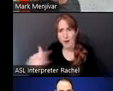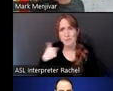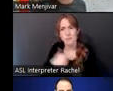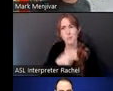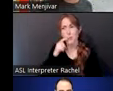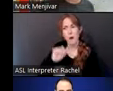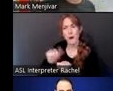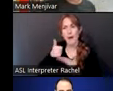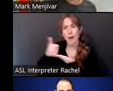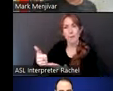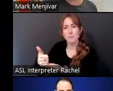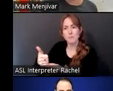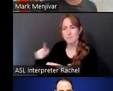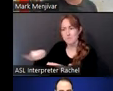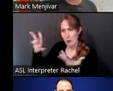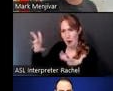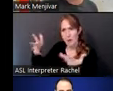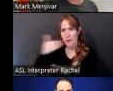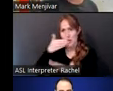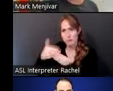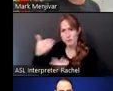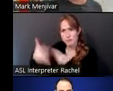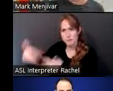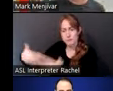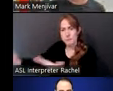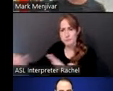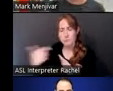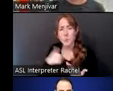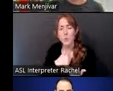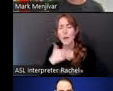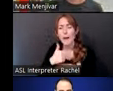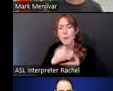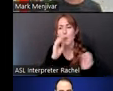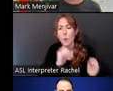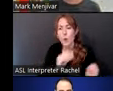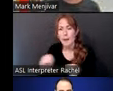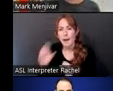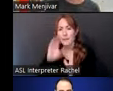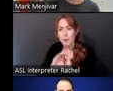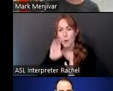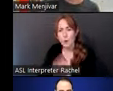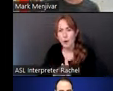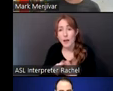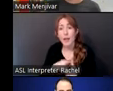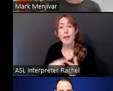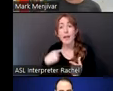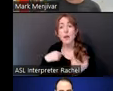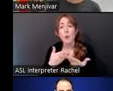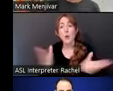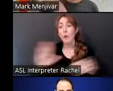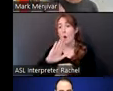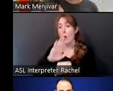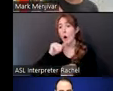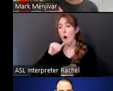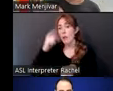organize the oral history archive and organize the photographs. But then we put out an open call to the community to continue